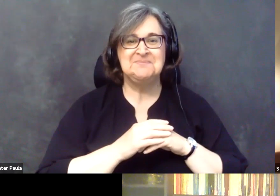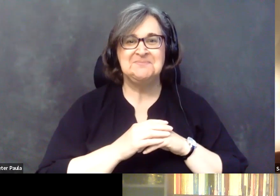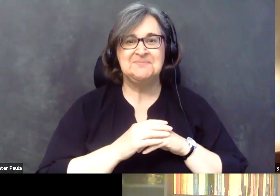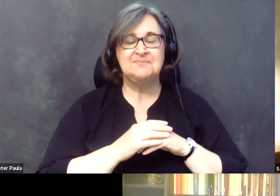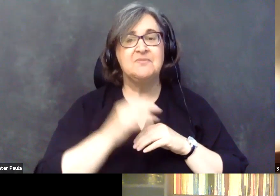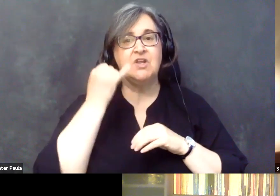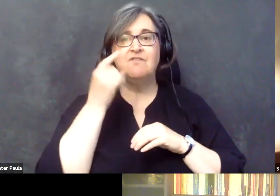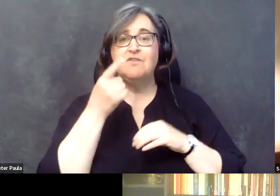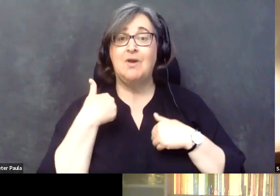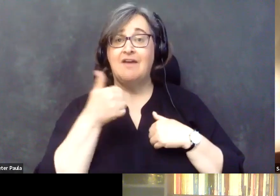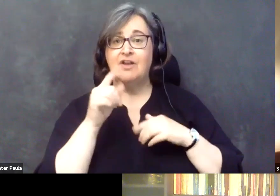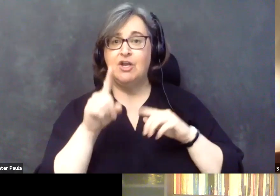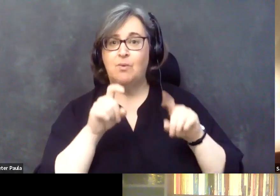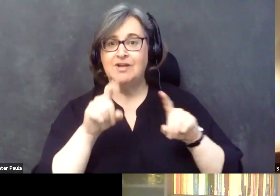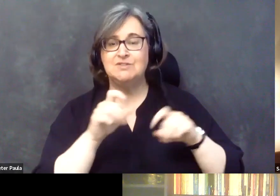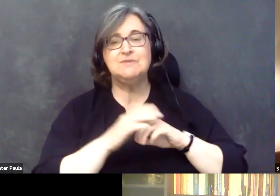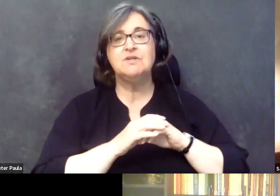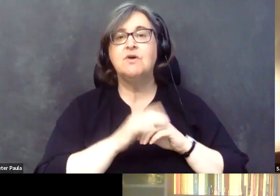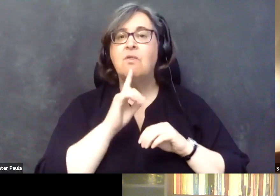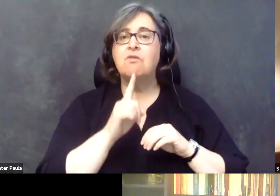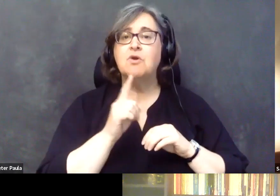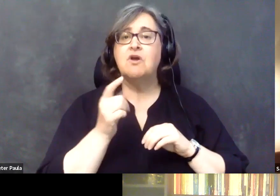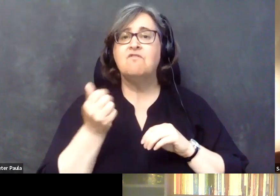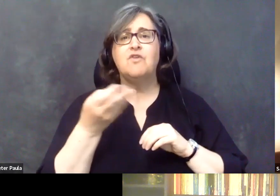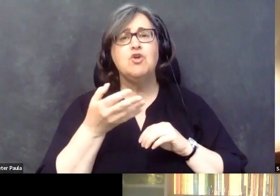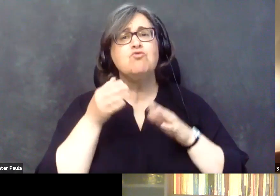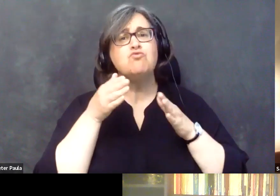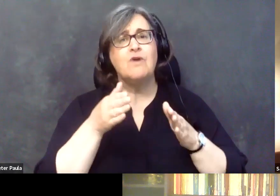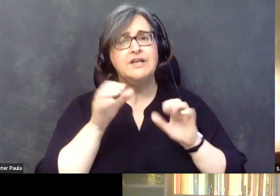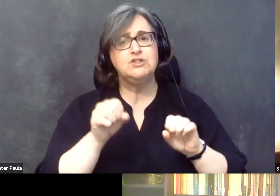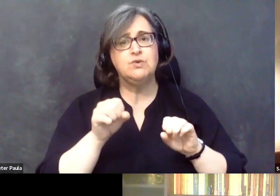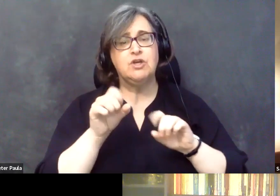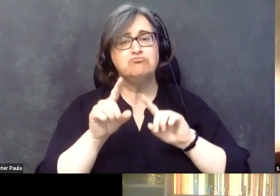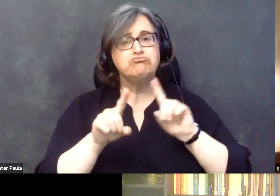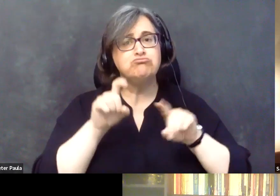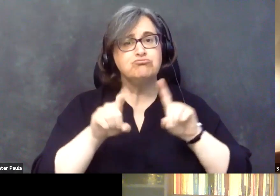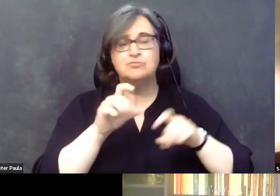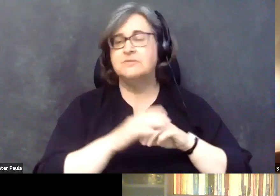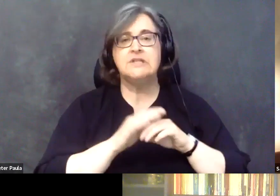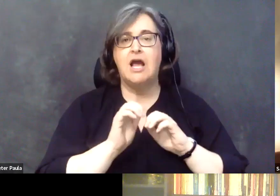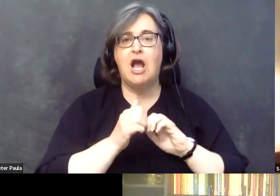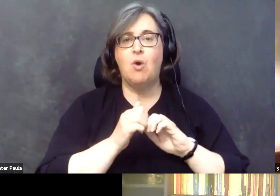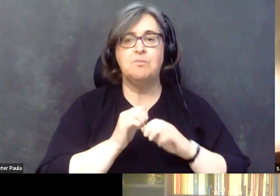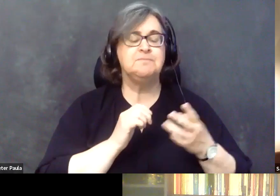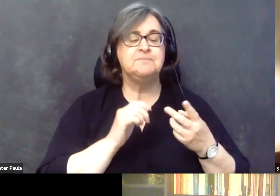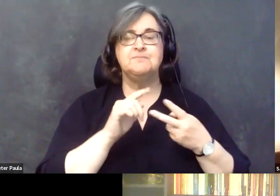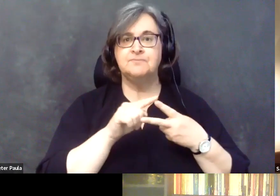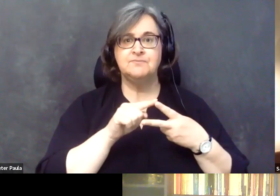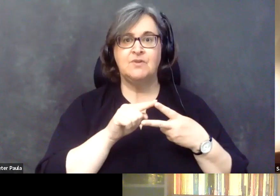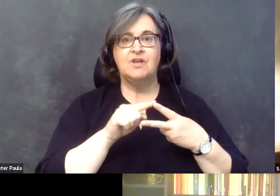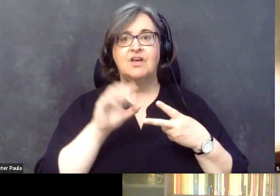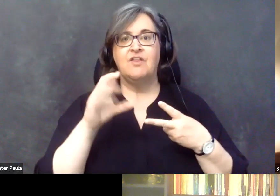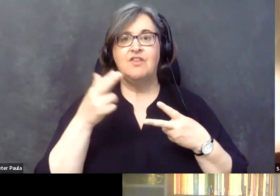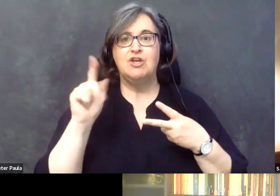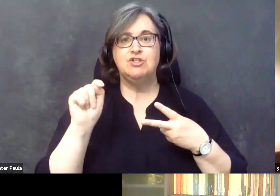If you have any questions, there are a couple ways that you can do that in the Zoom call. One is in the chat.